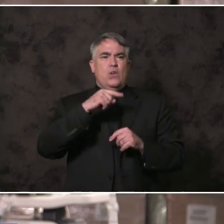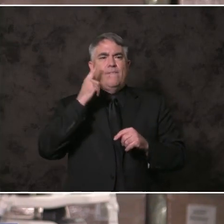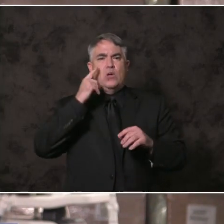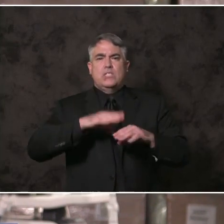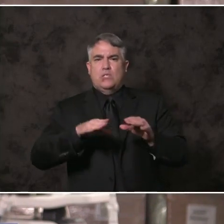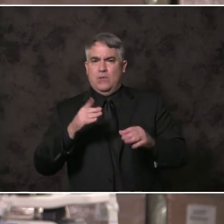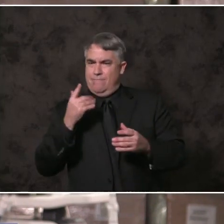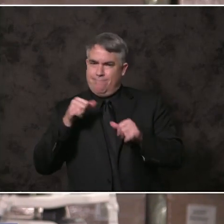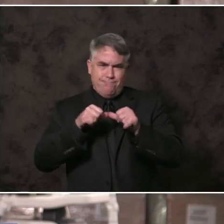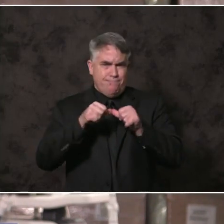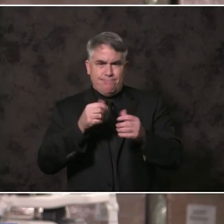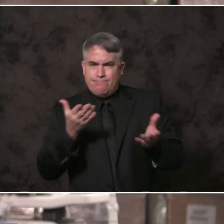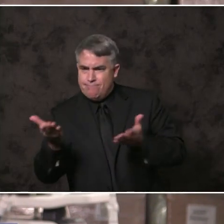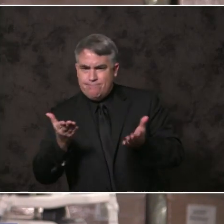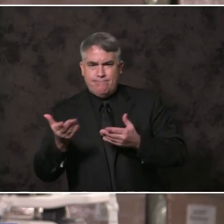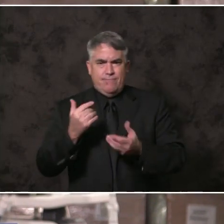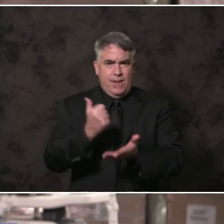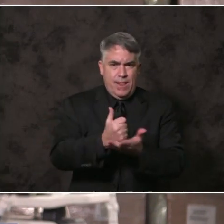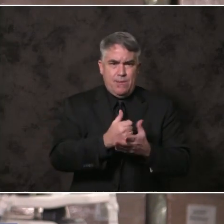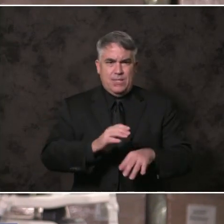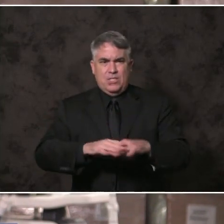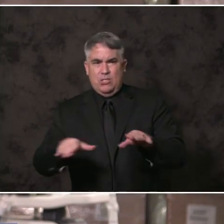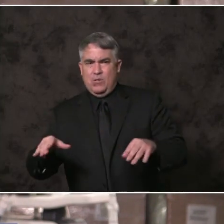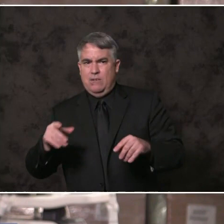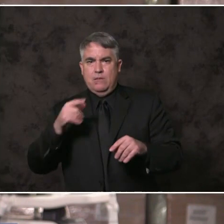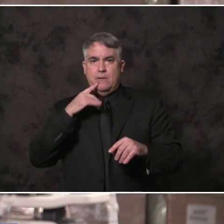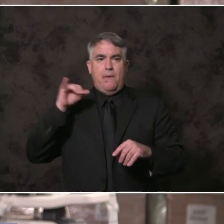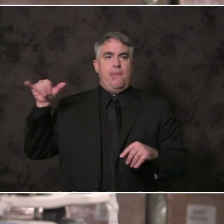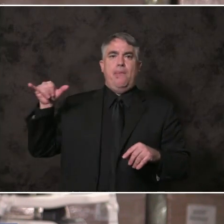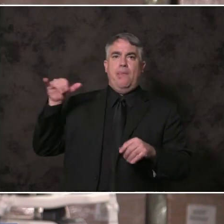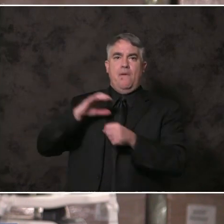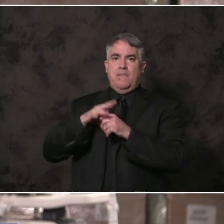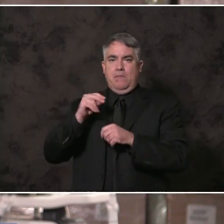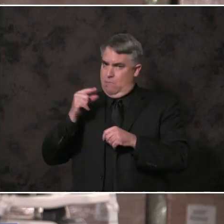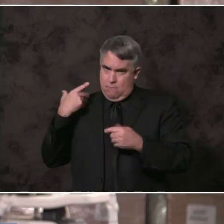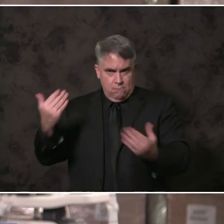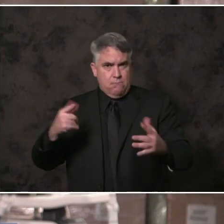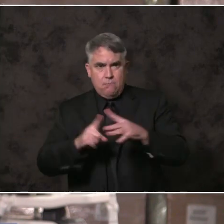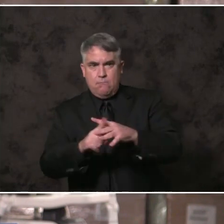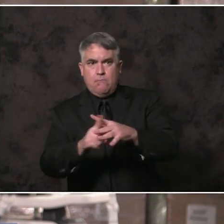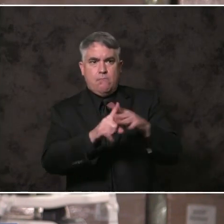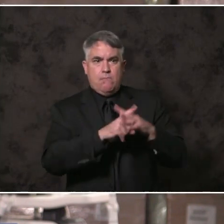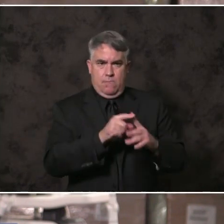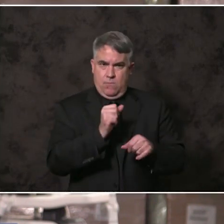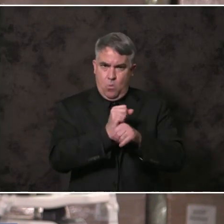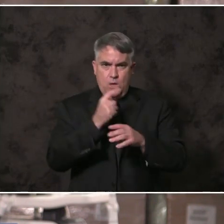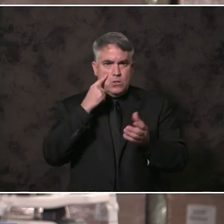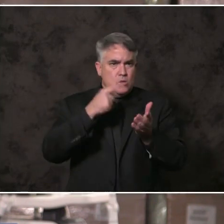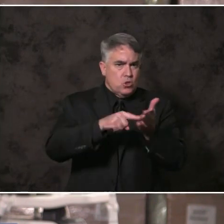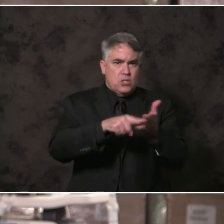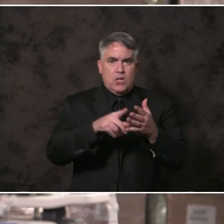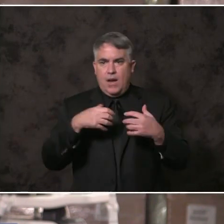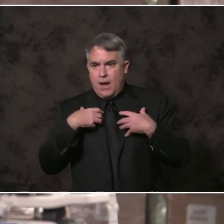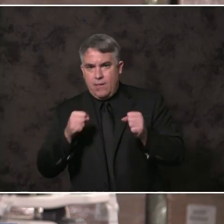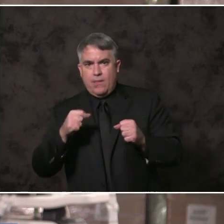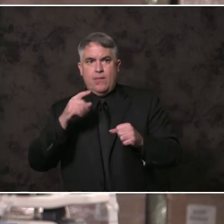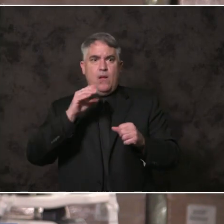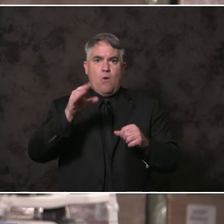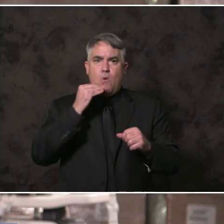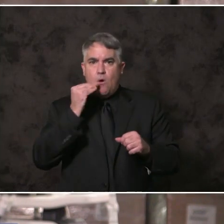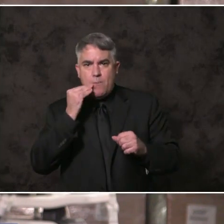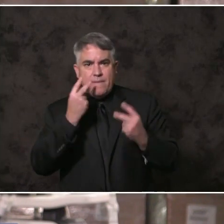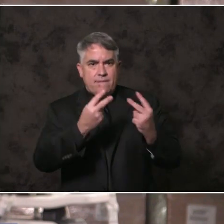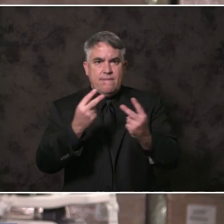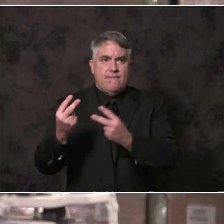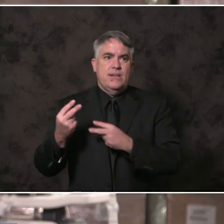the height of COVID surge. They've shown resilience throughout this crisis, keeping at-home visits, safety inspections, kids counseling